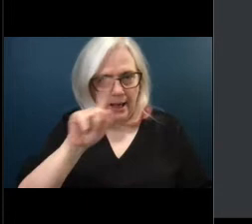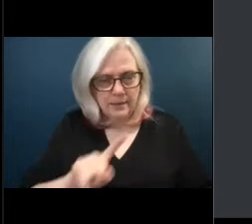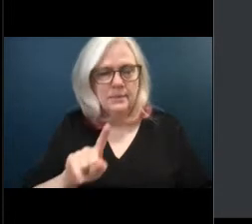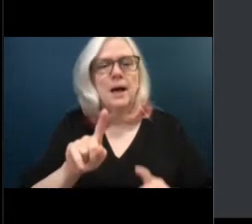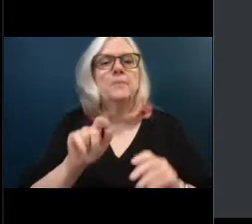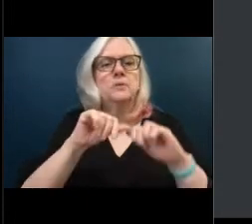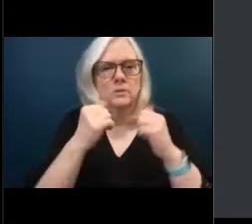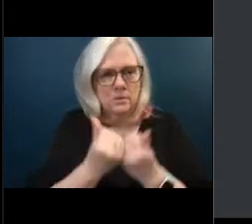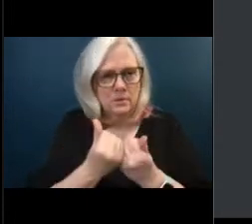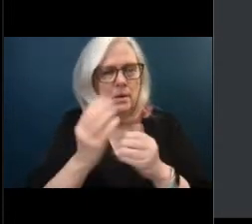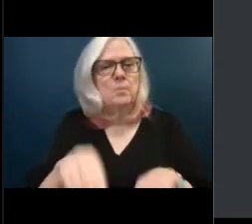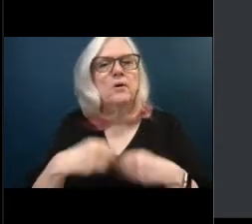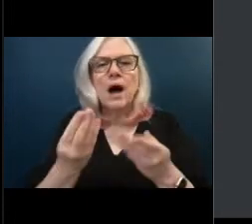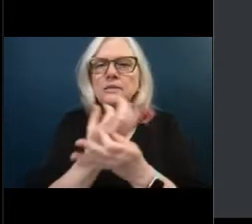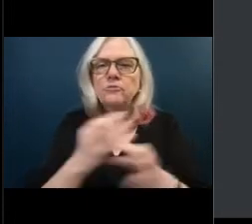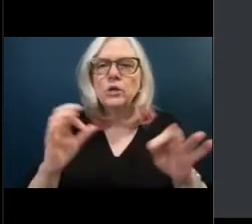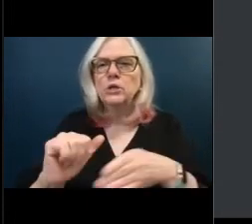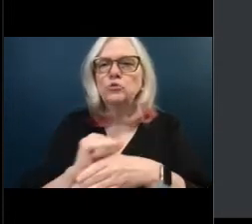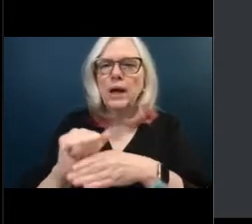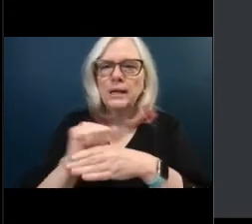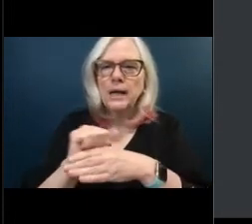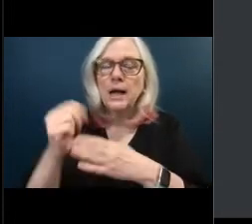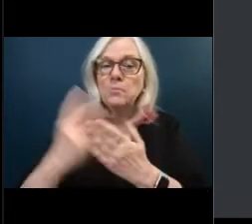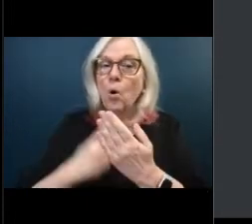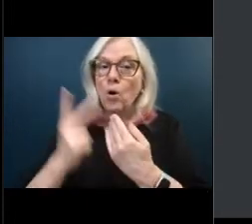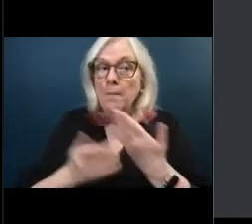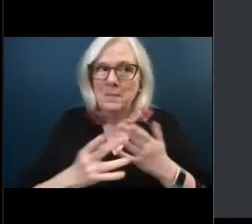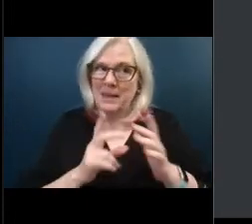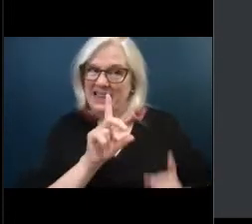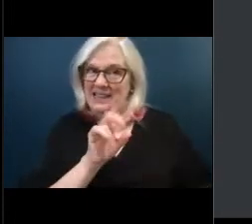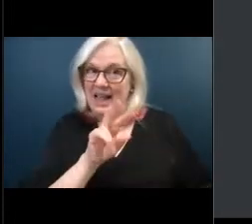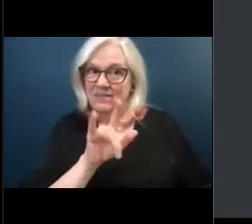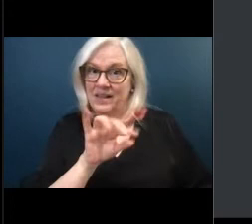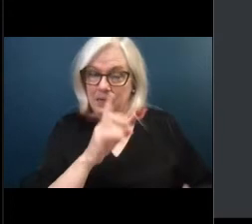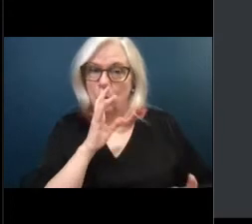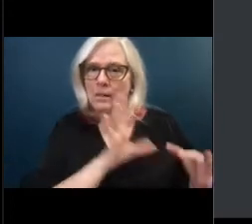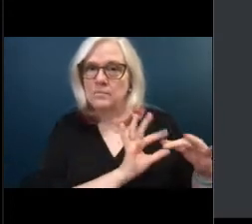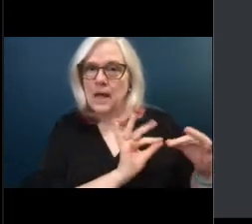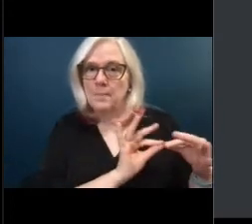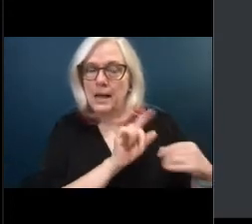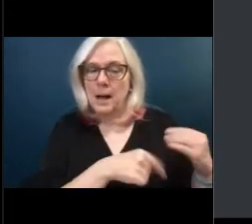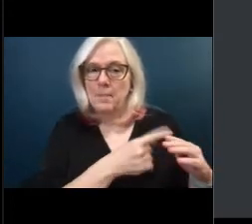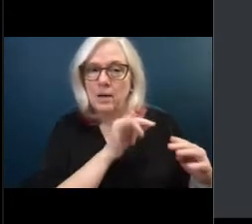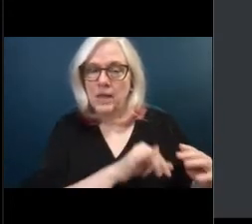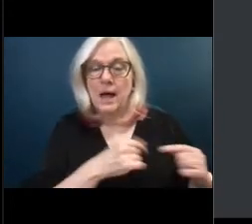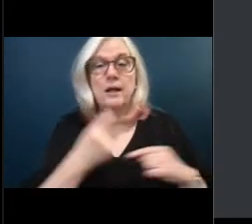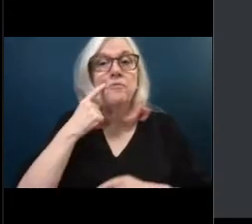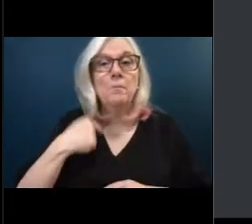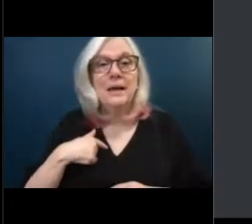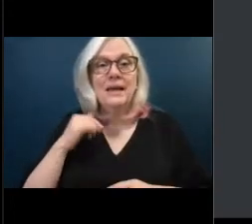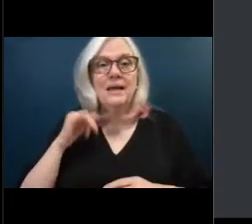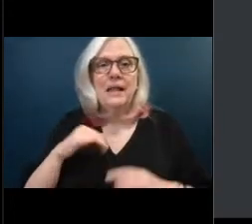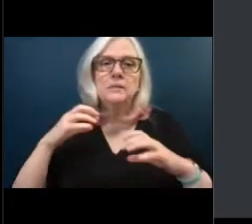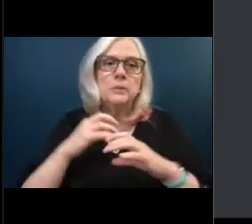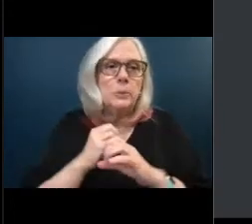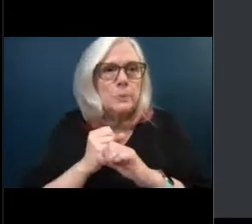a free training program that maybe David will speak to. And that's all. I would hope that if we can turn